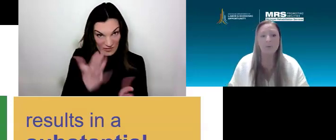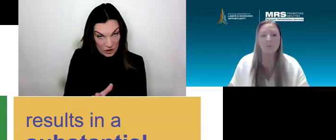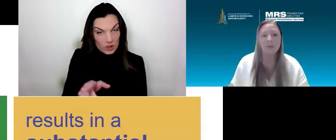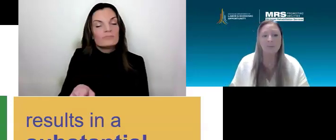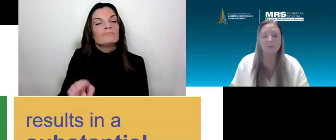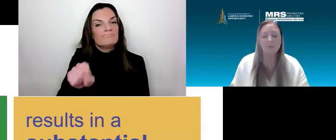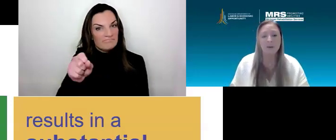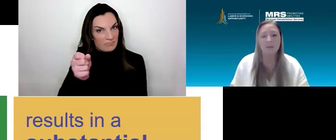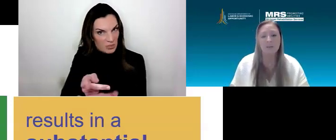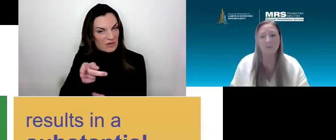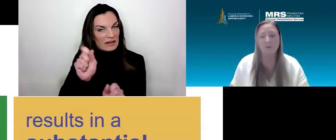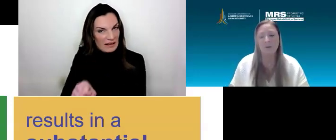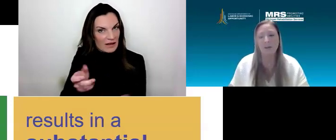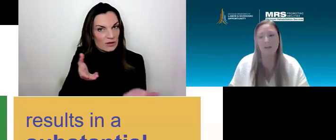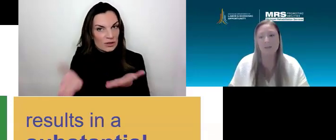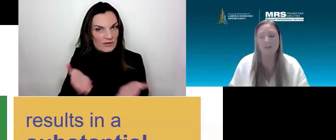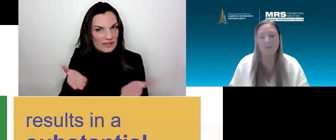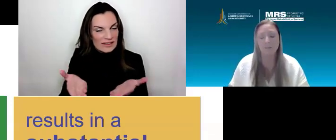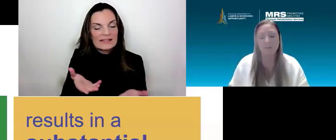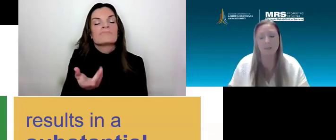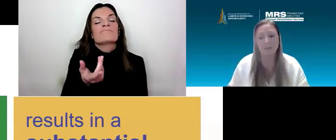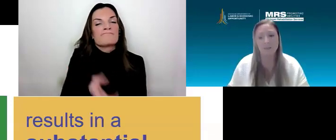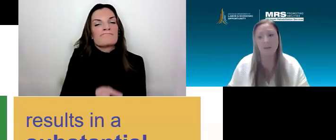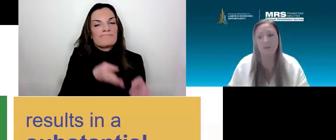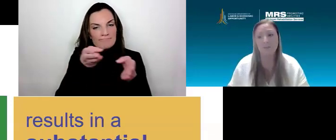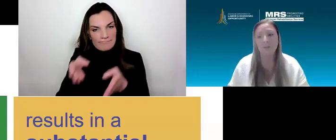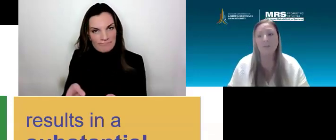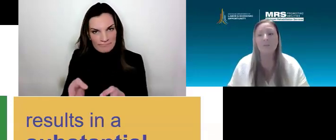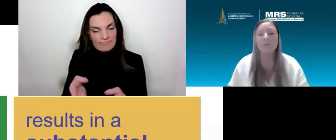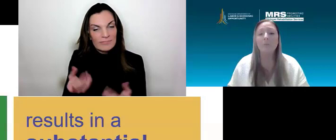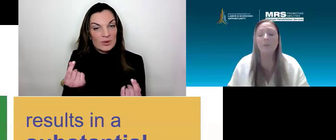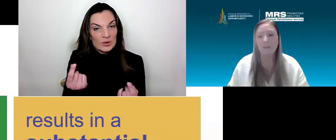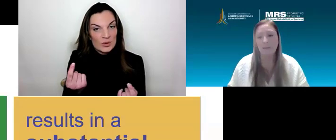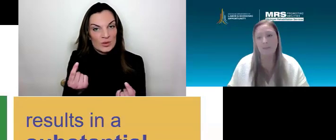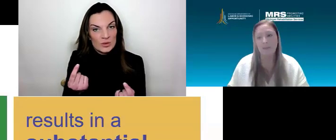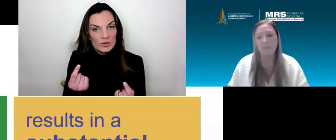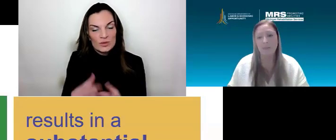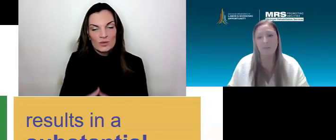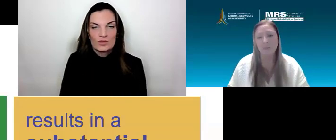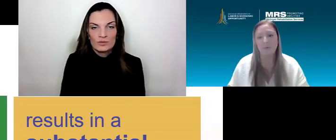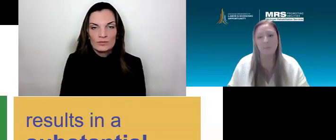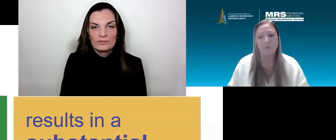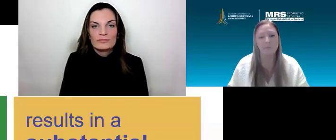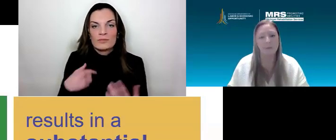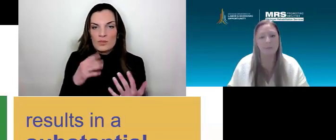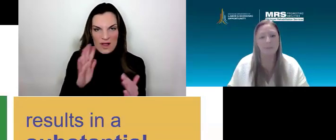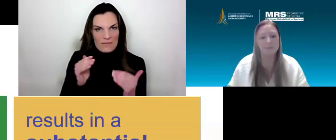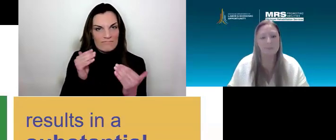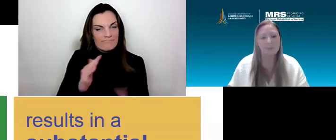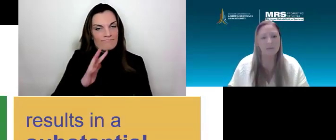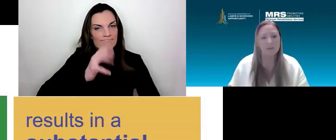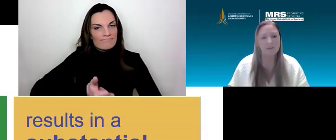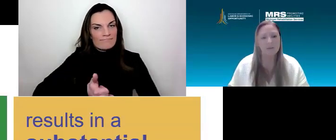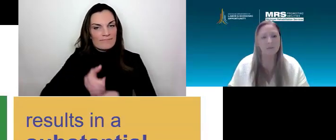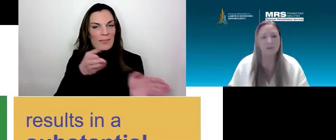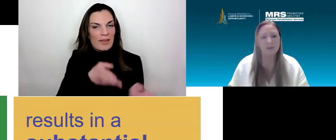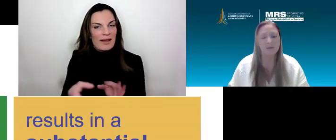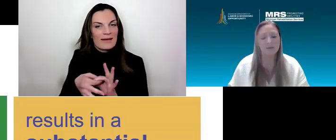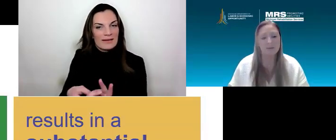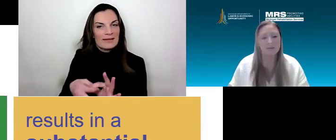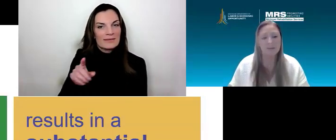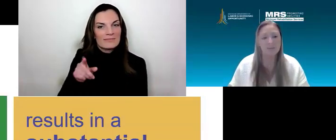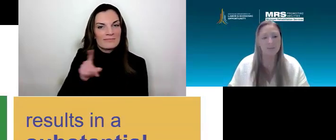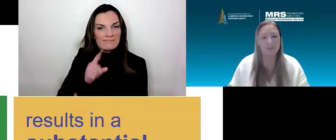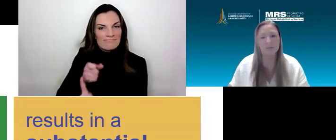we then move on to our next level of creating that plan for employment. So